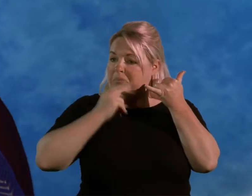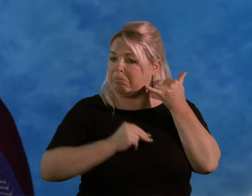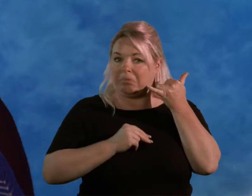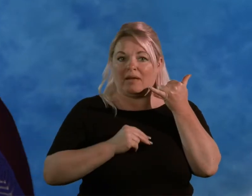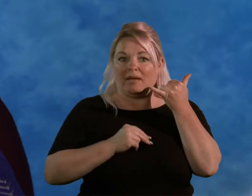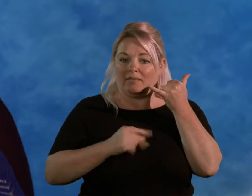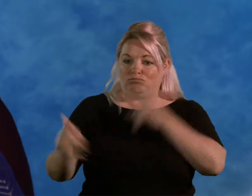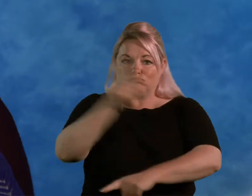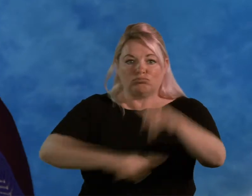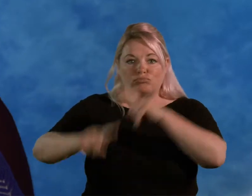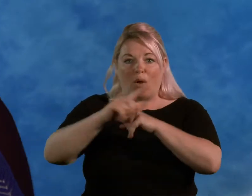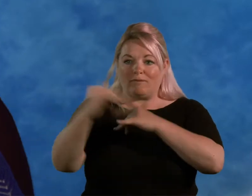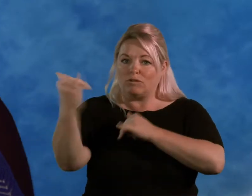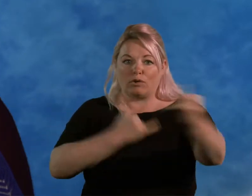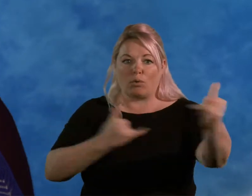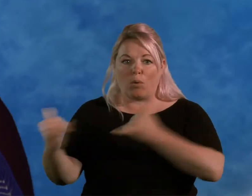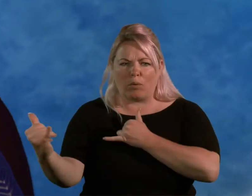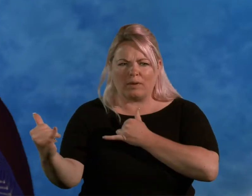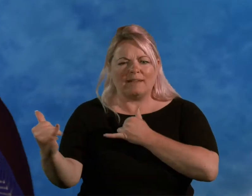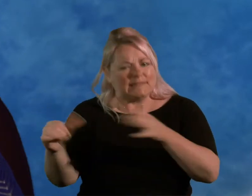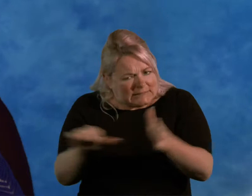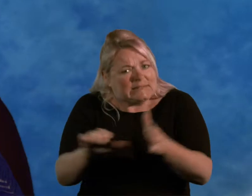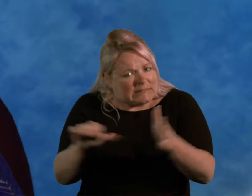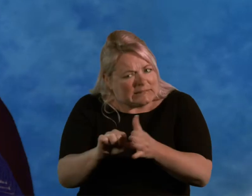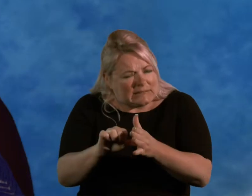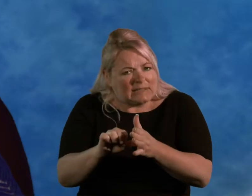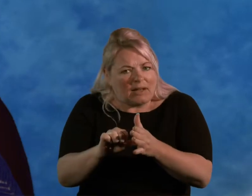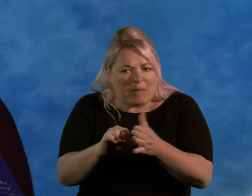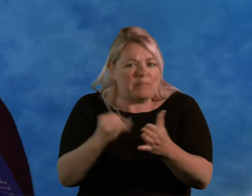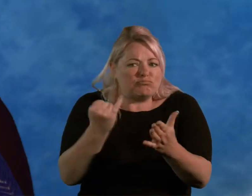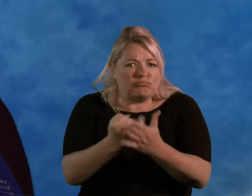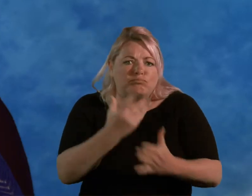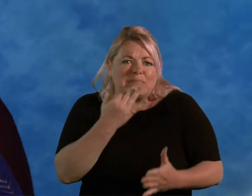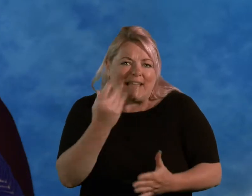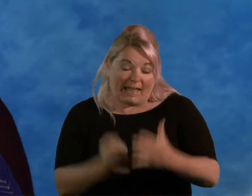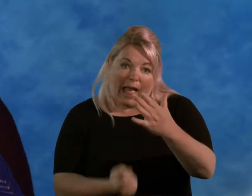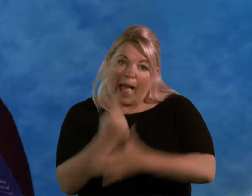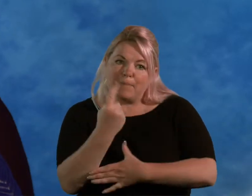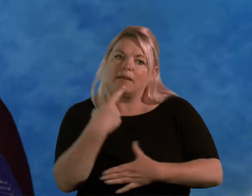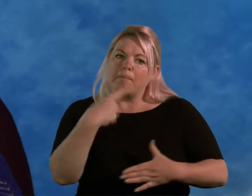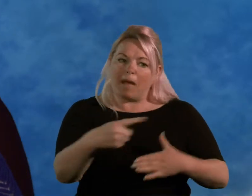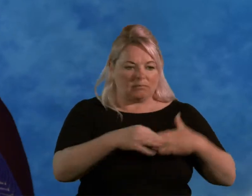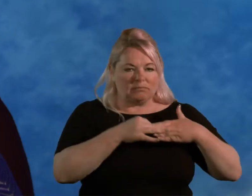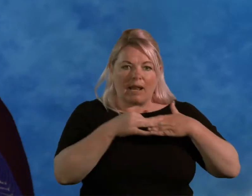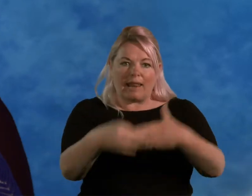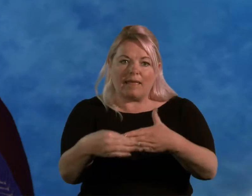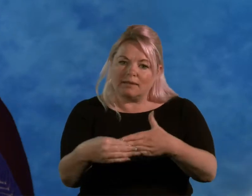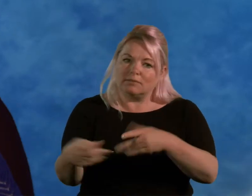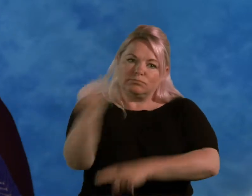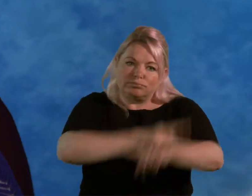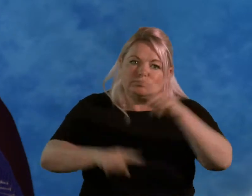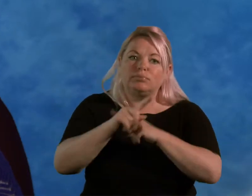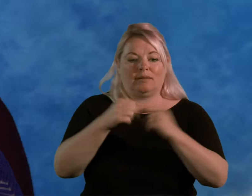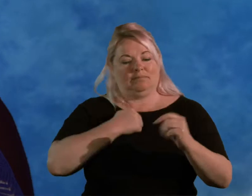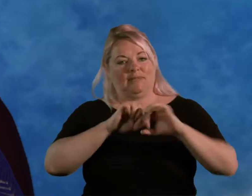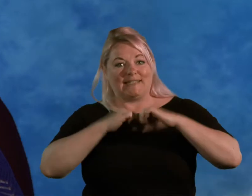conference calls. It's challenging. I get some things wrong, but I'm able to lead and share meetings. I head up